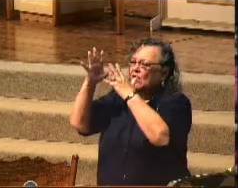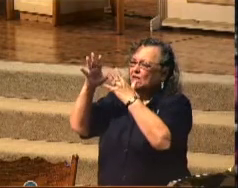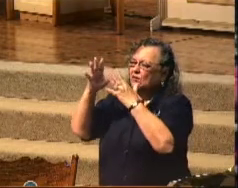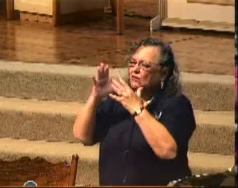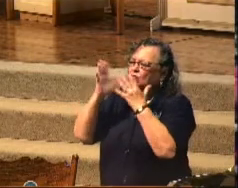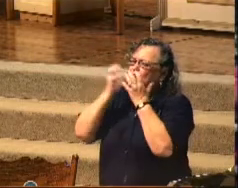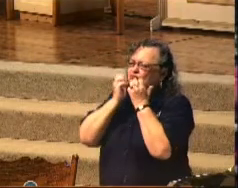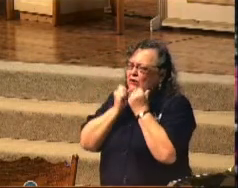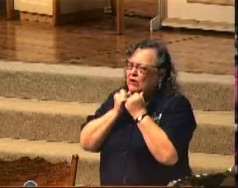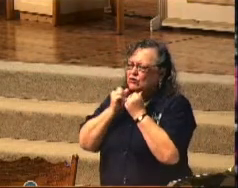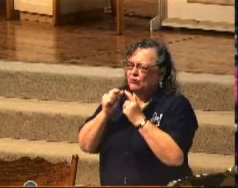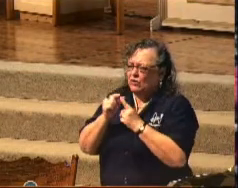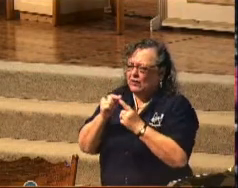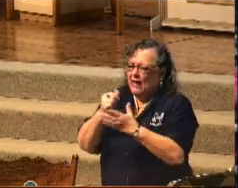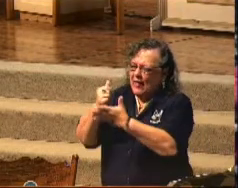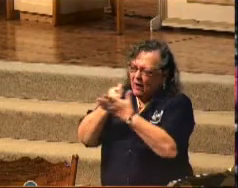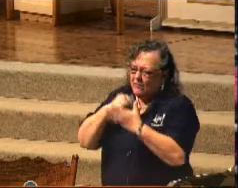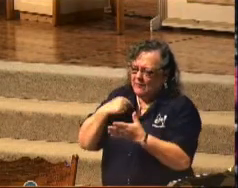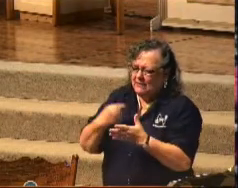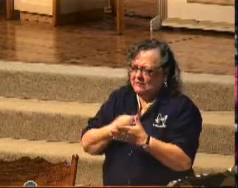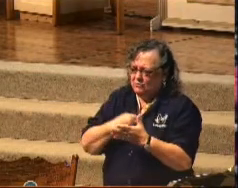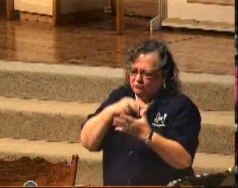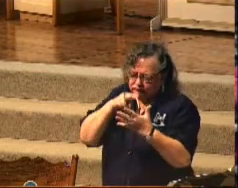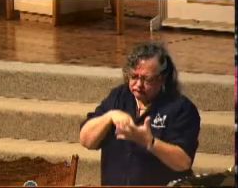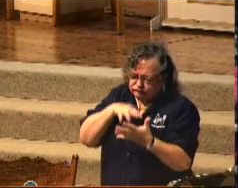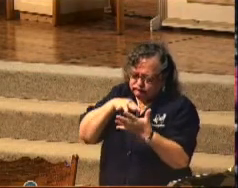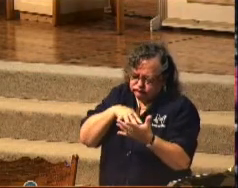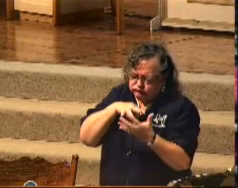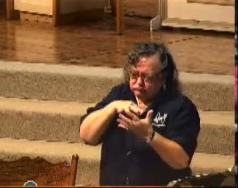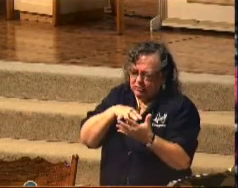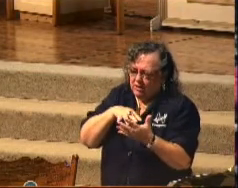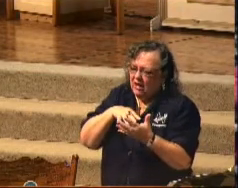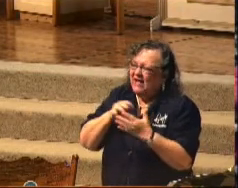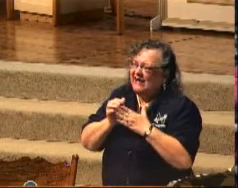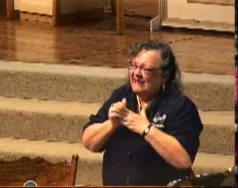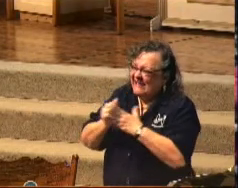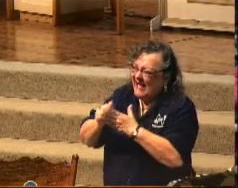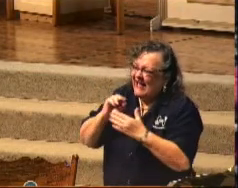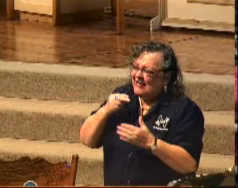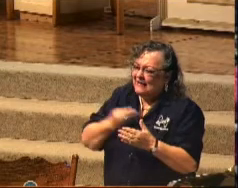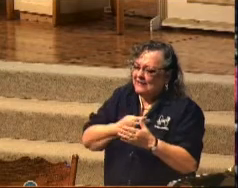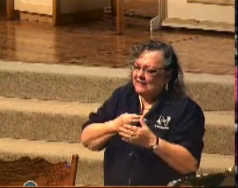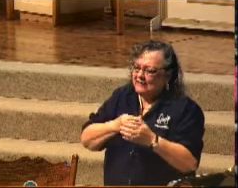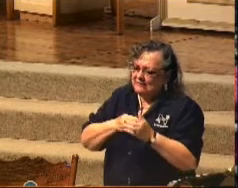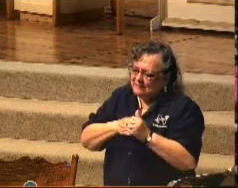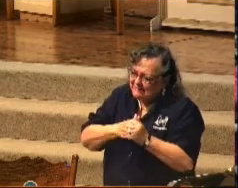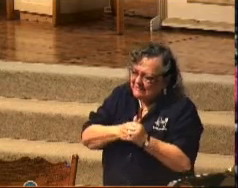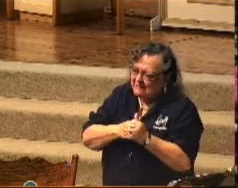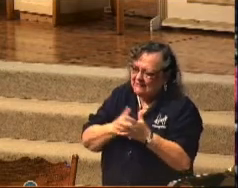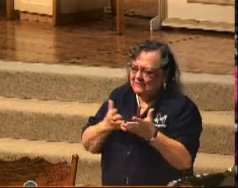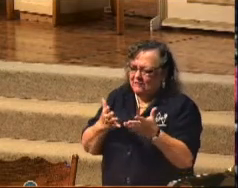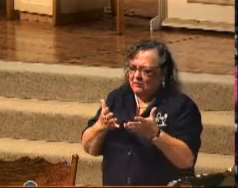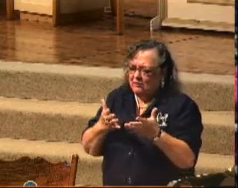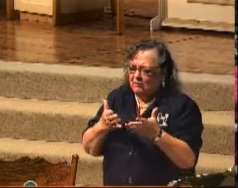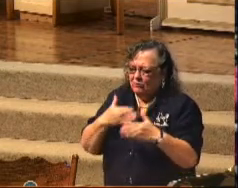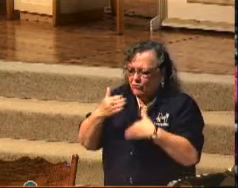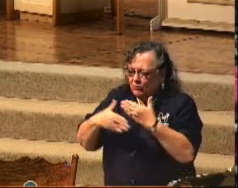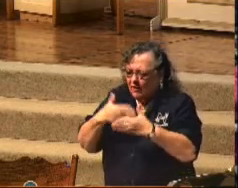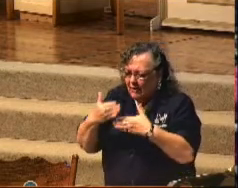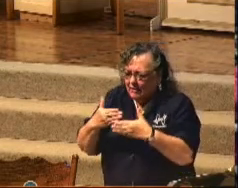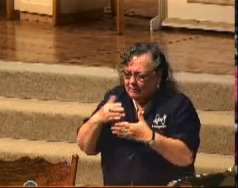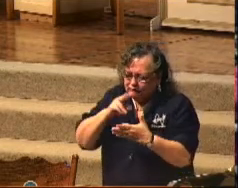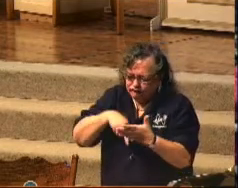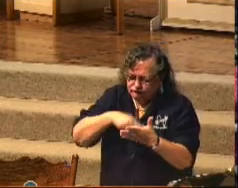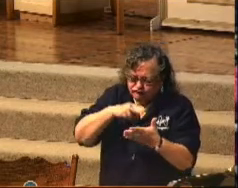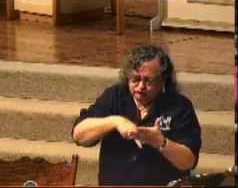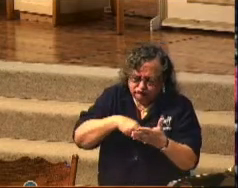Help us now as we look into it. I pray that you would guide and direct us throughout the scriptures. And Lord, I thank you for this great